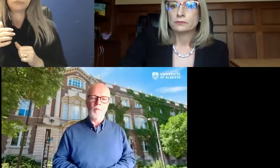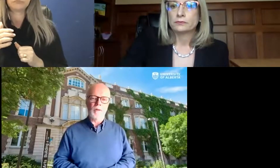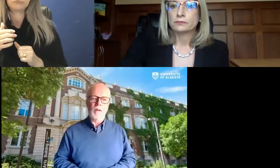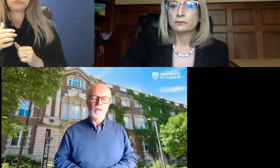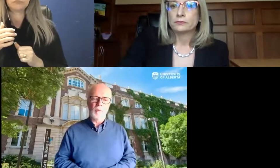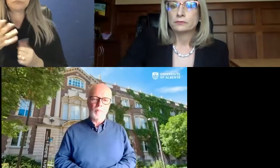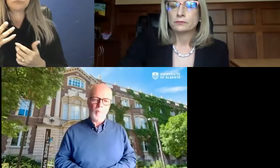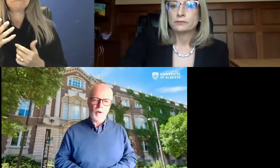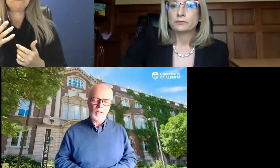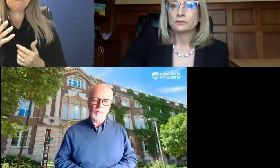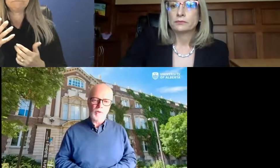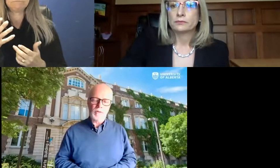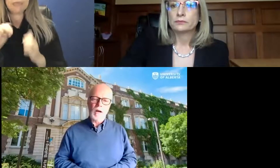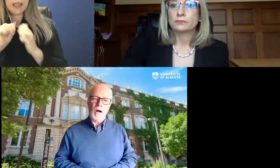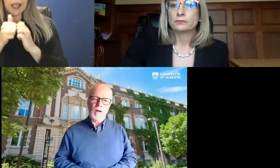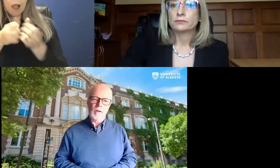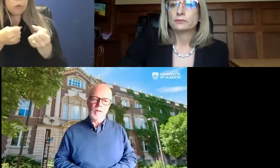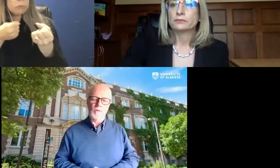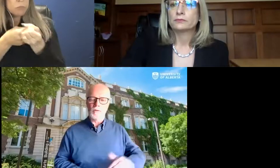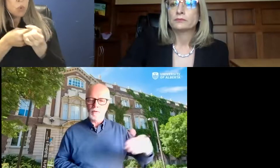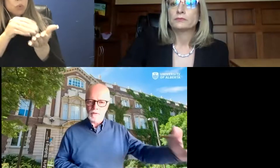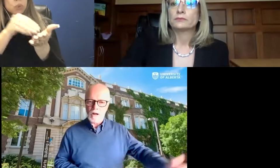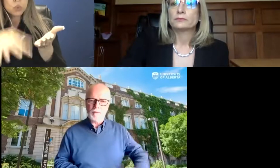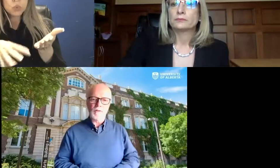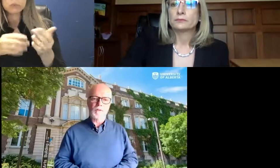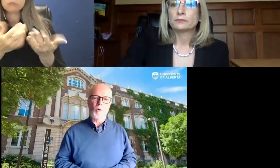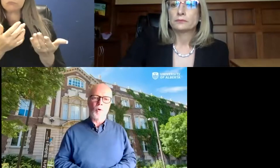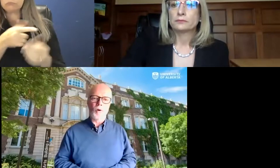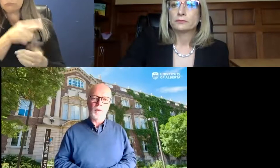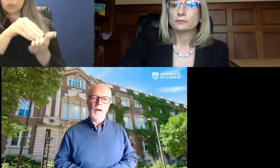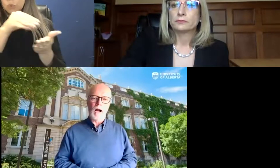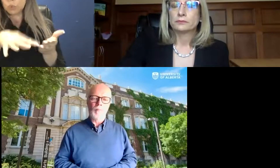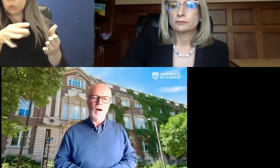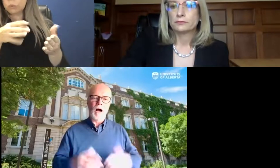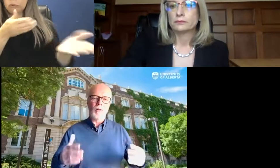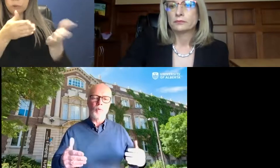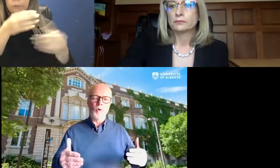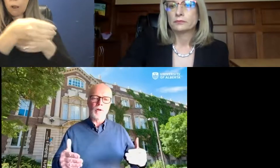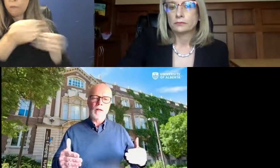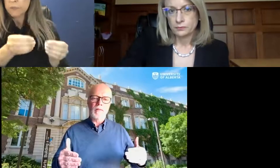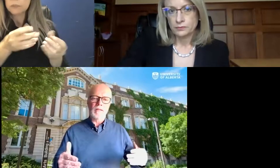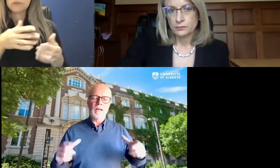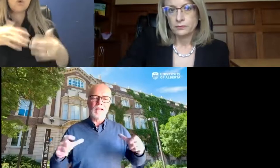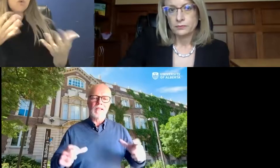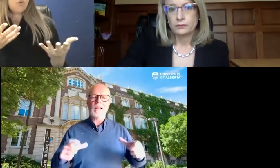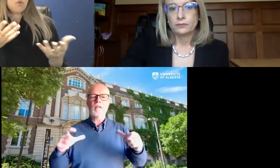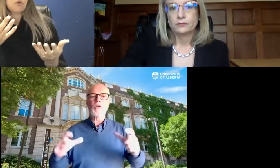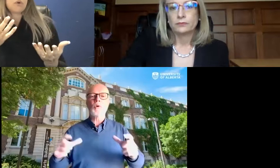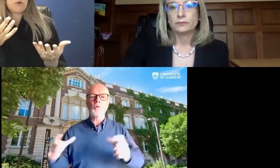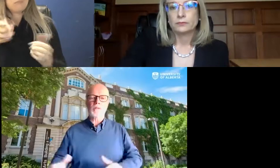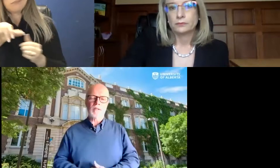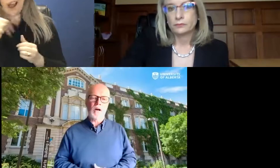with with supporting students, either in the student services office or other work that is less